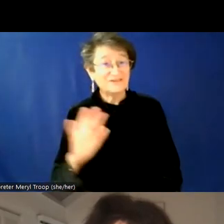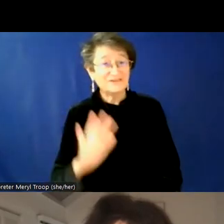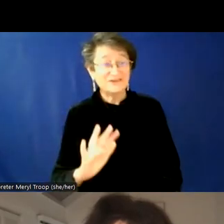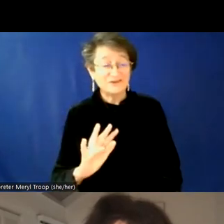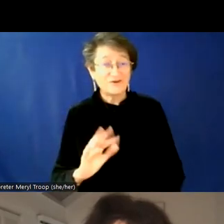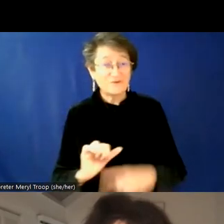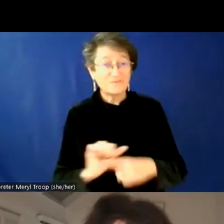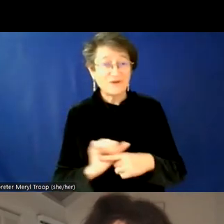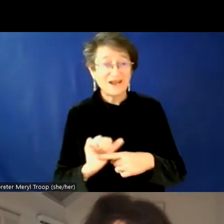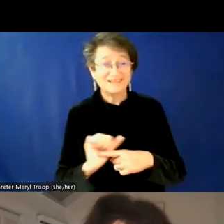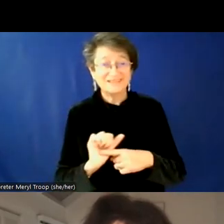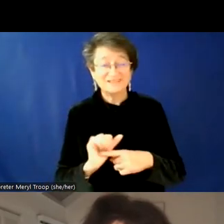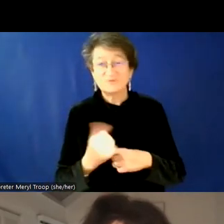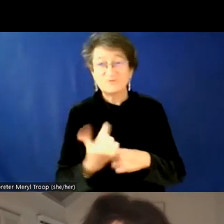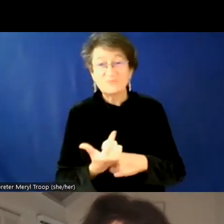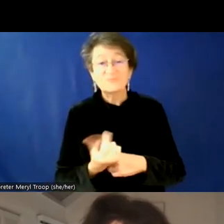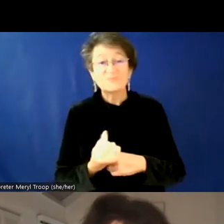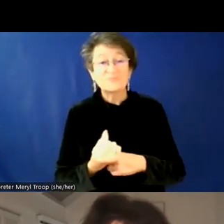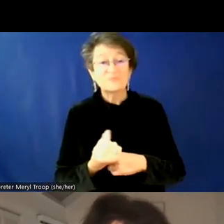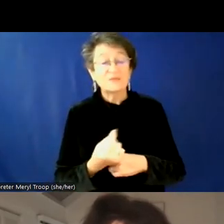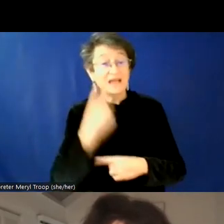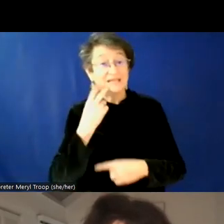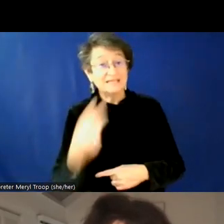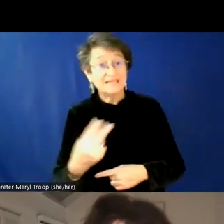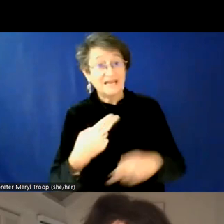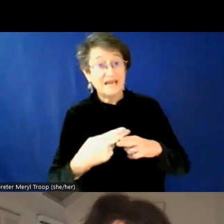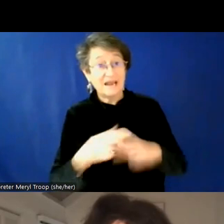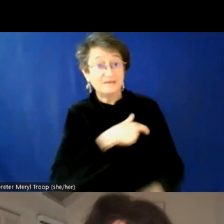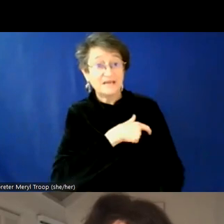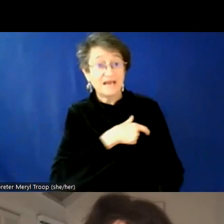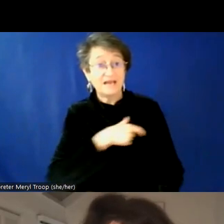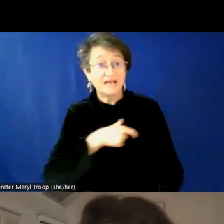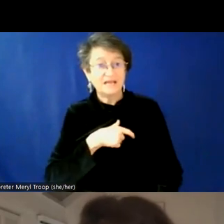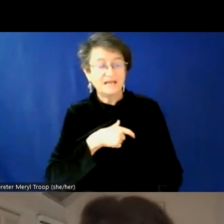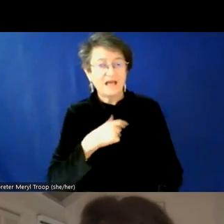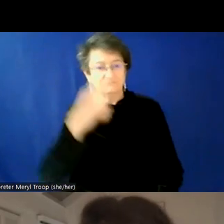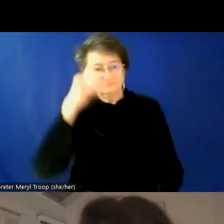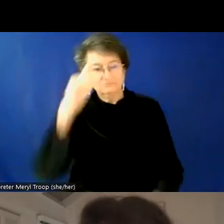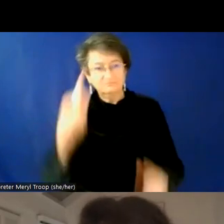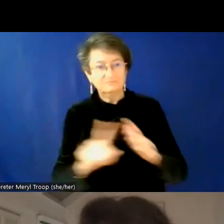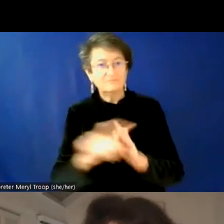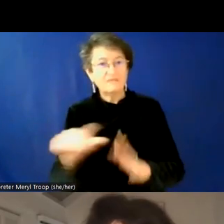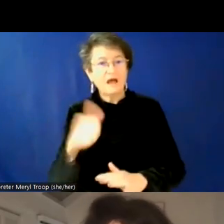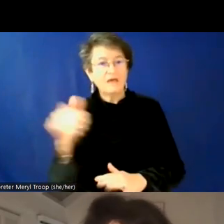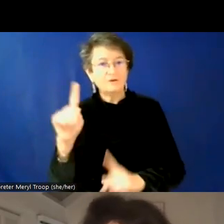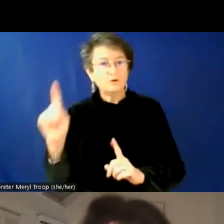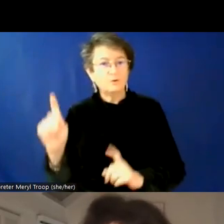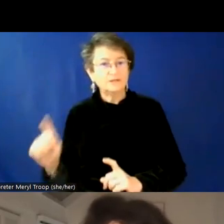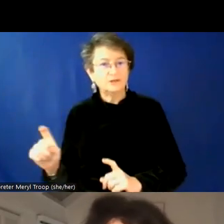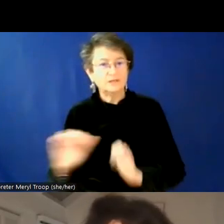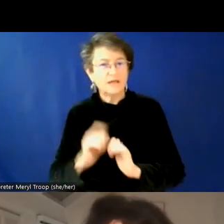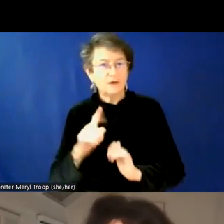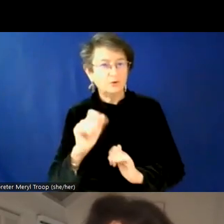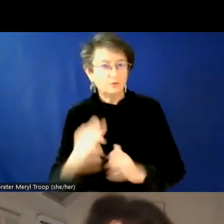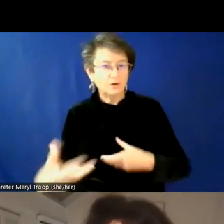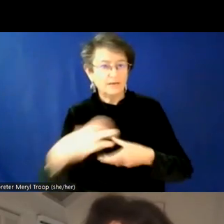but I think in, in looking at your name tags, it raised some other questions of ways that you could be inclusive as a business.